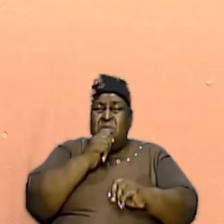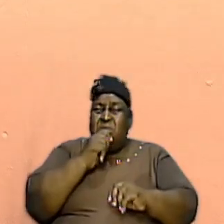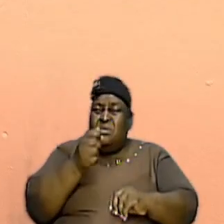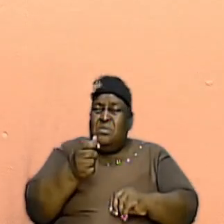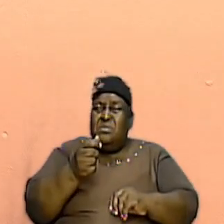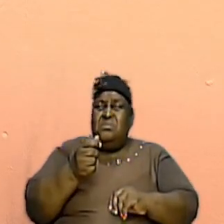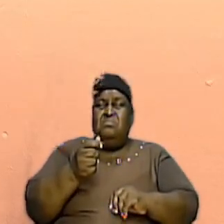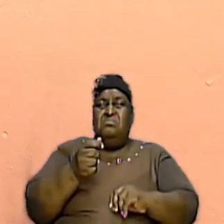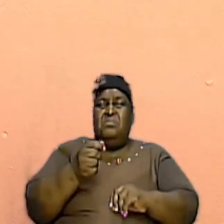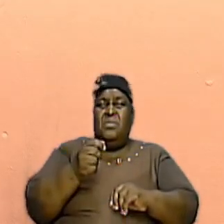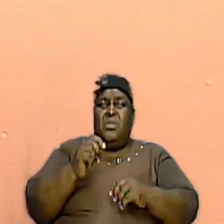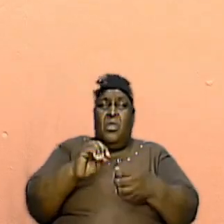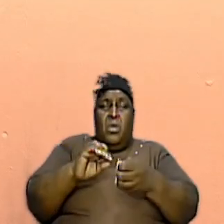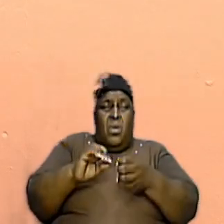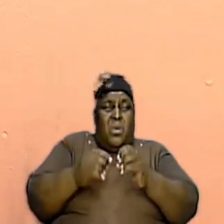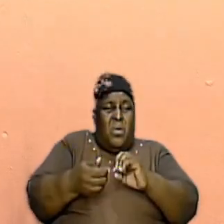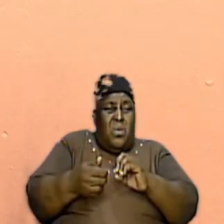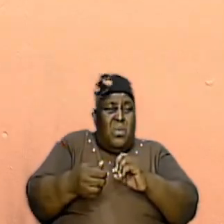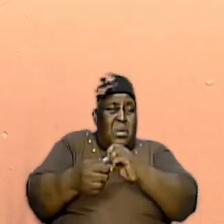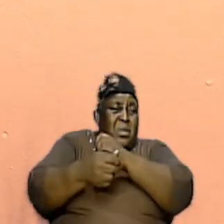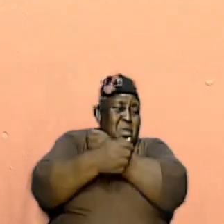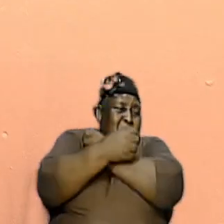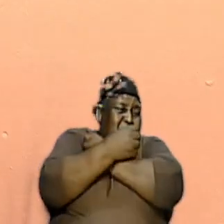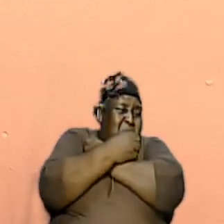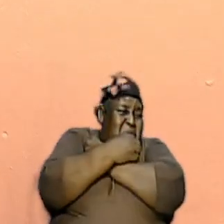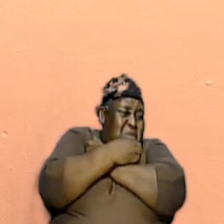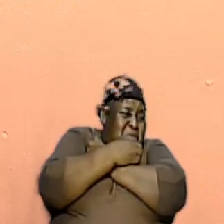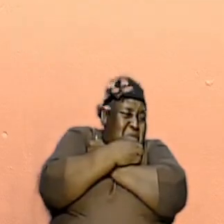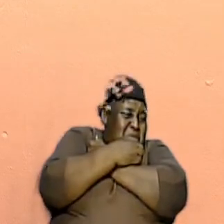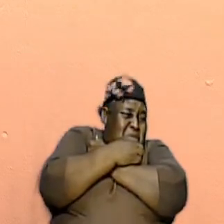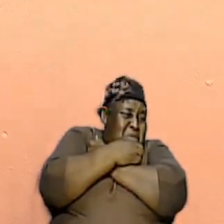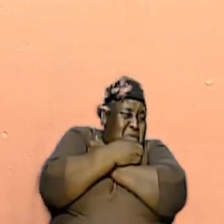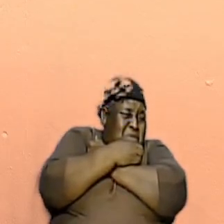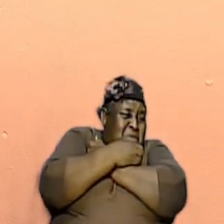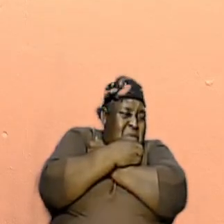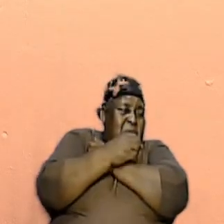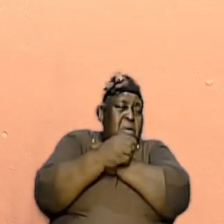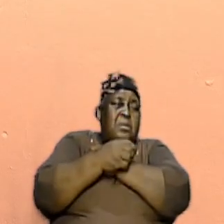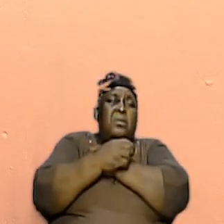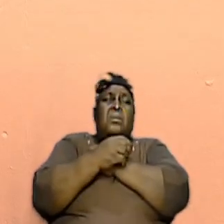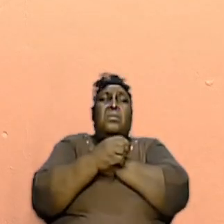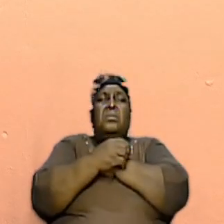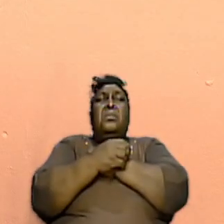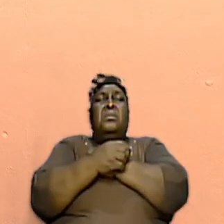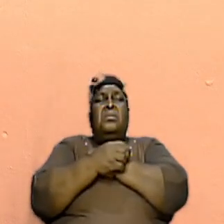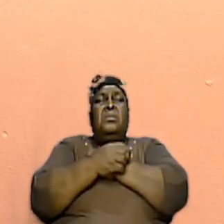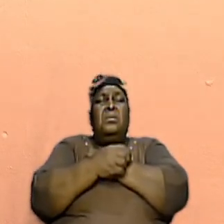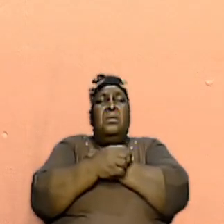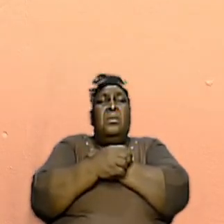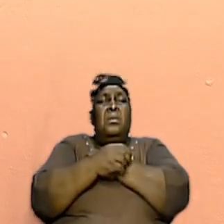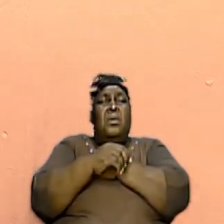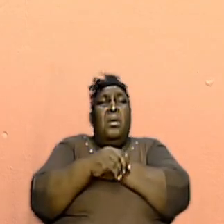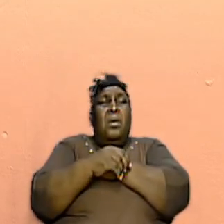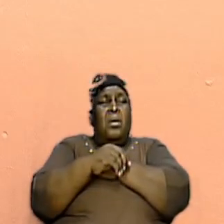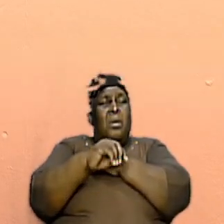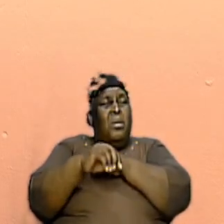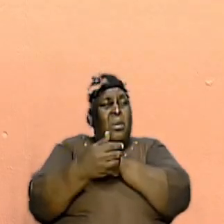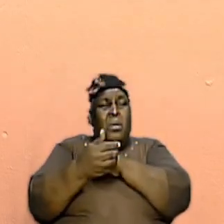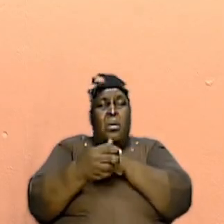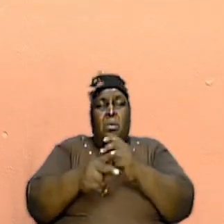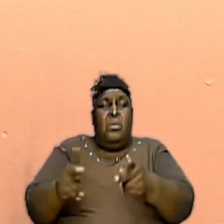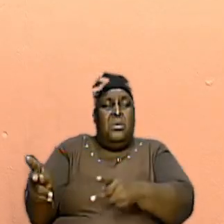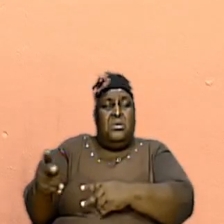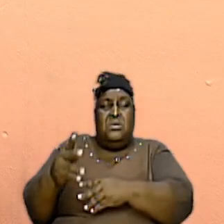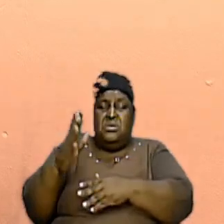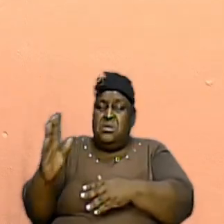how we embrace his instructions how we put it one side